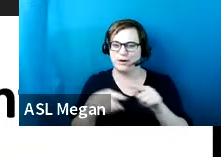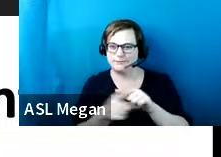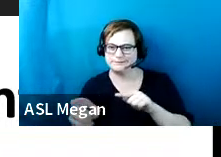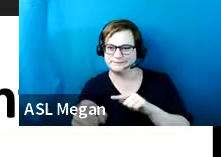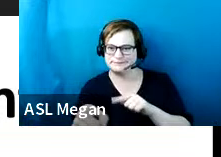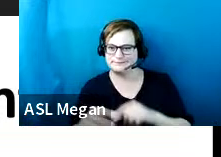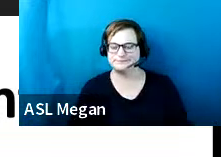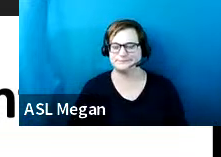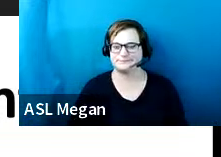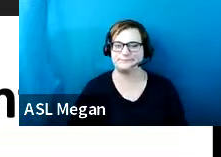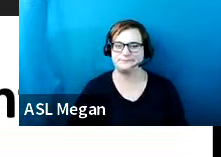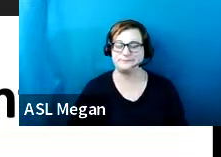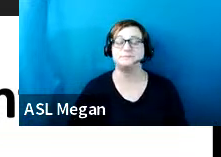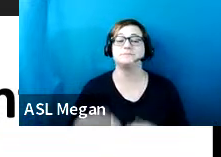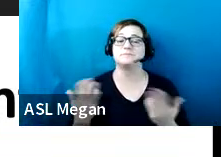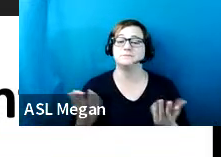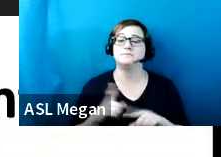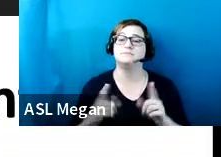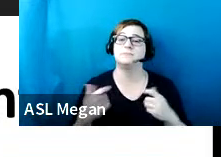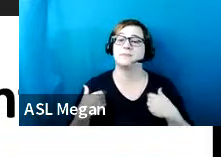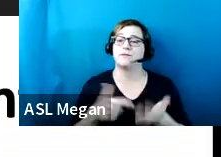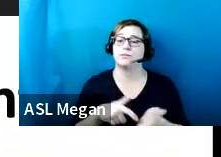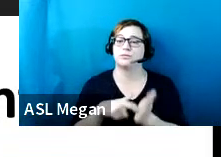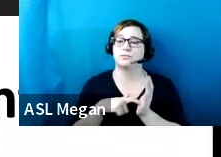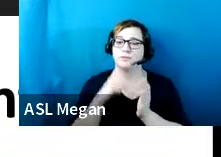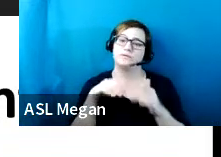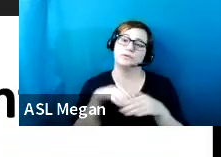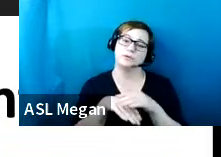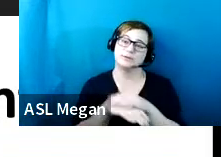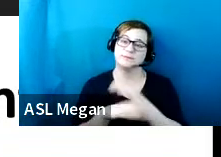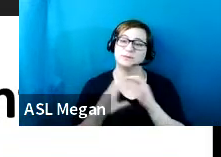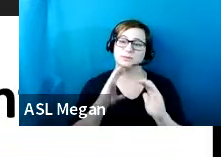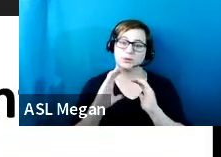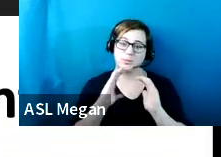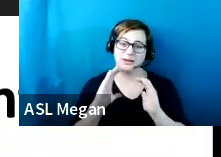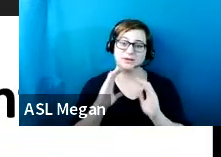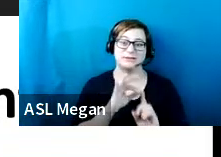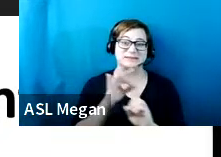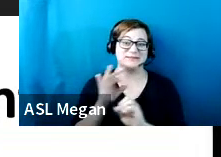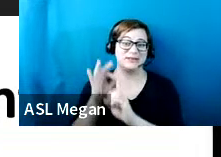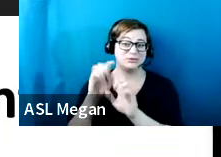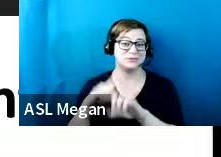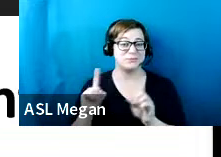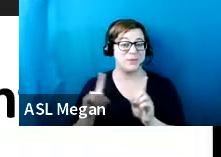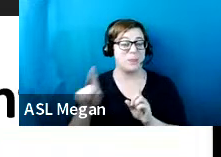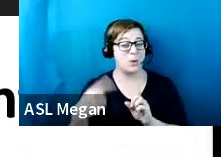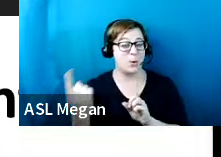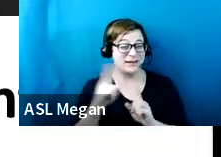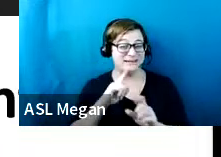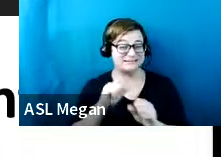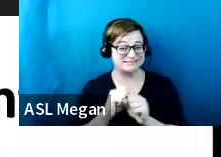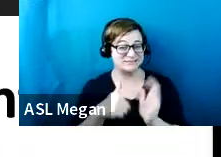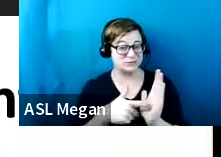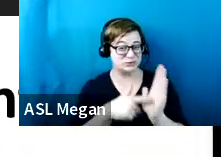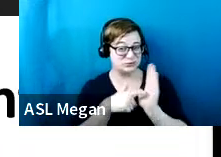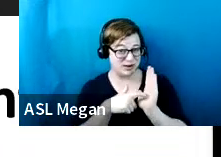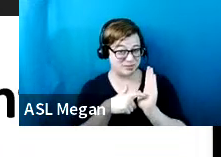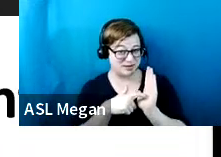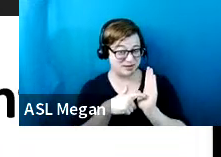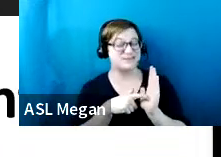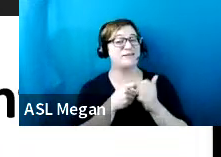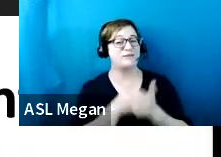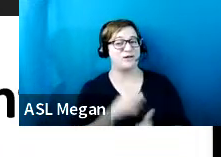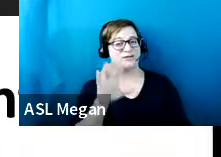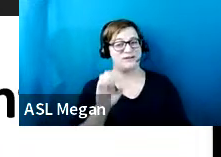Now there are requirements for accessible communication features but there are only requirements under 508